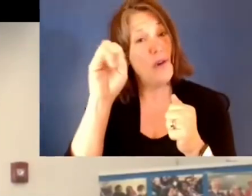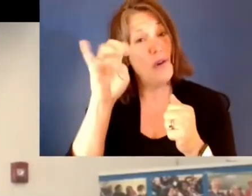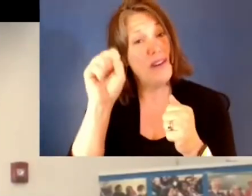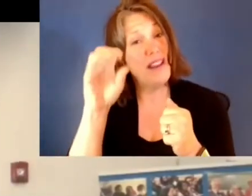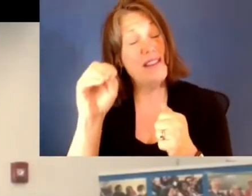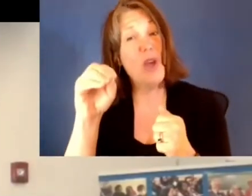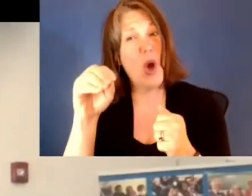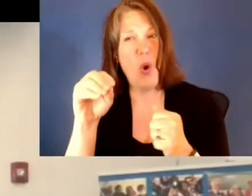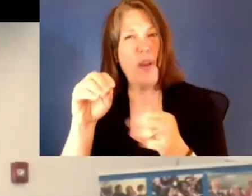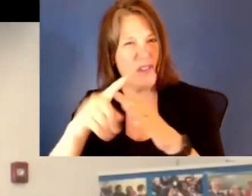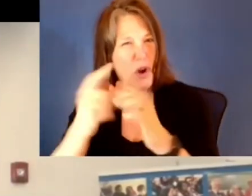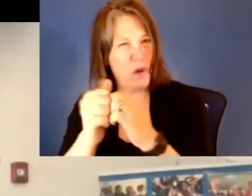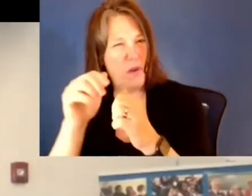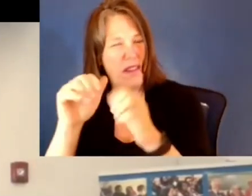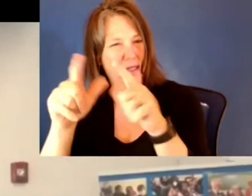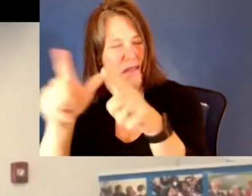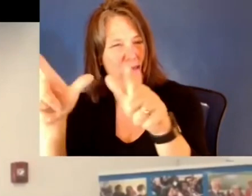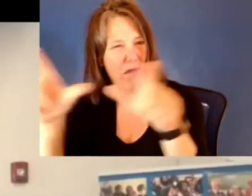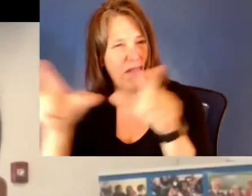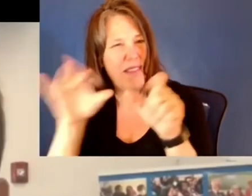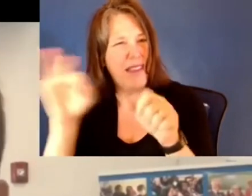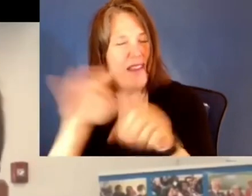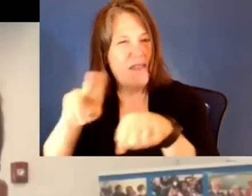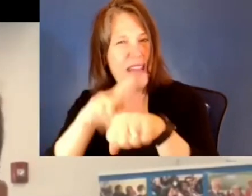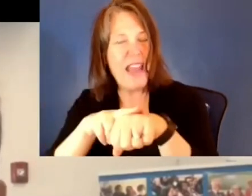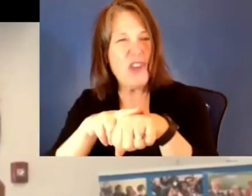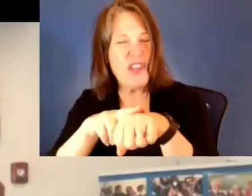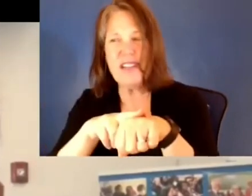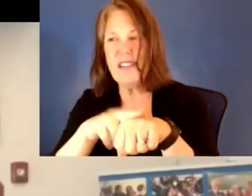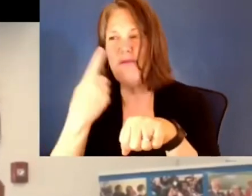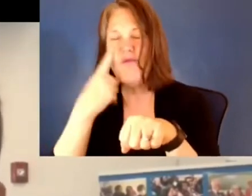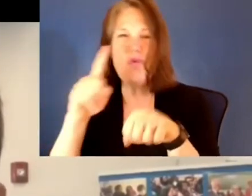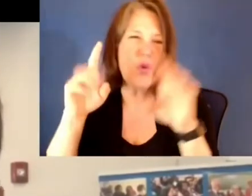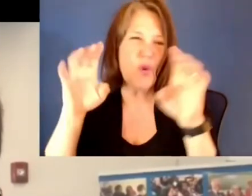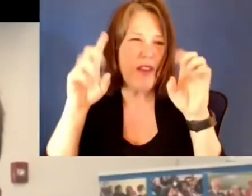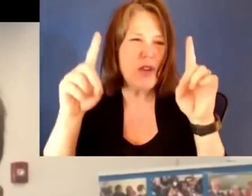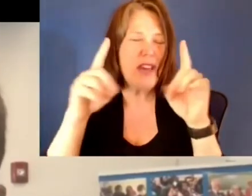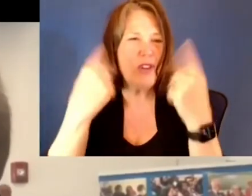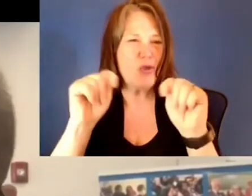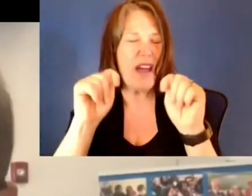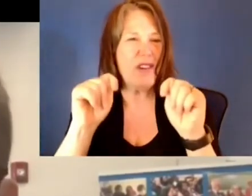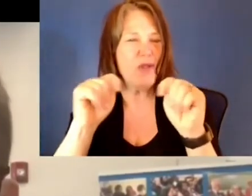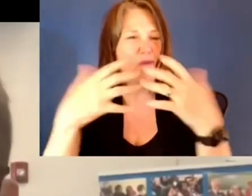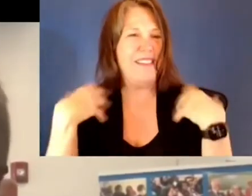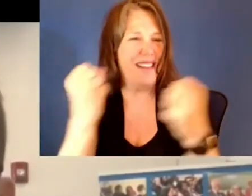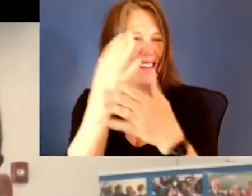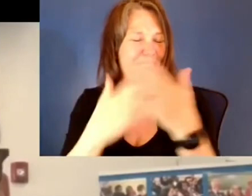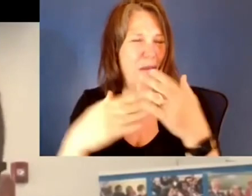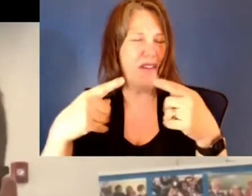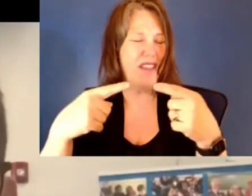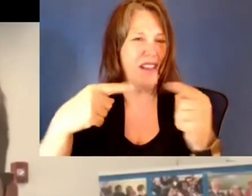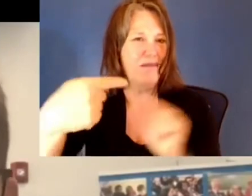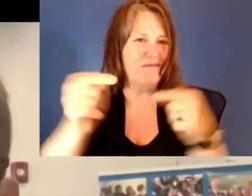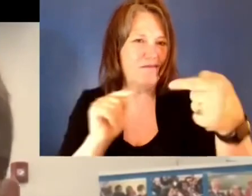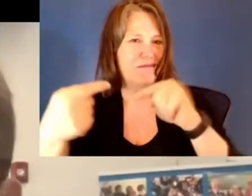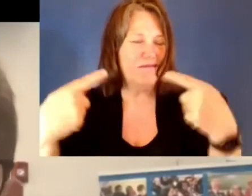an international committee for intellectual cooperation trying to heal some of the wounds and divisions of the First World War. And at